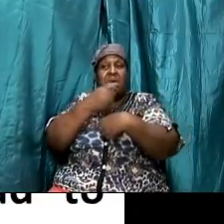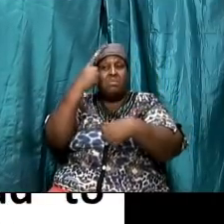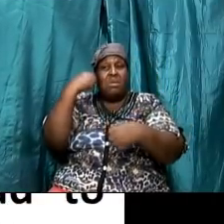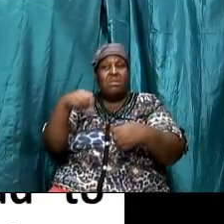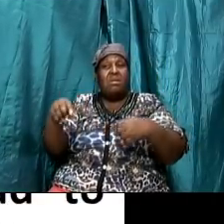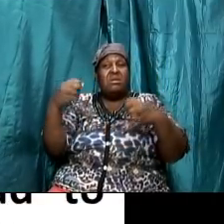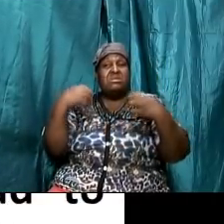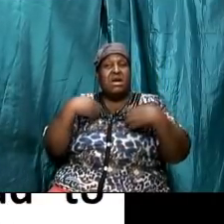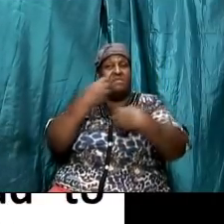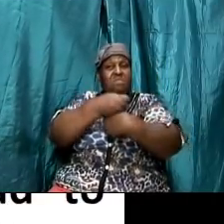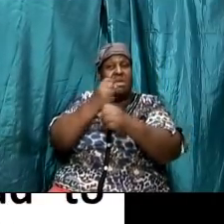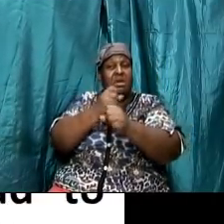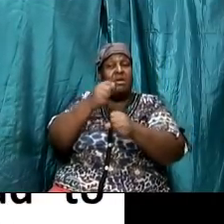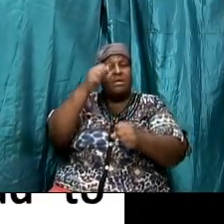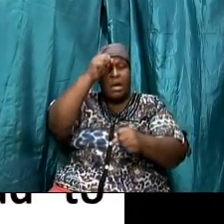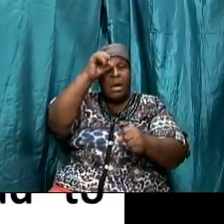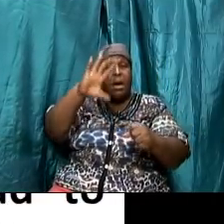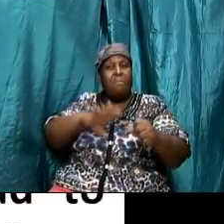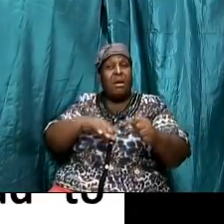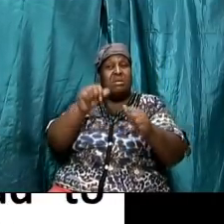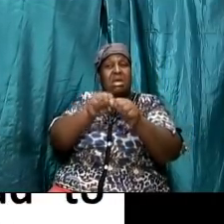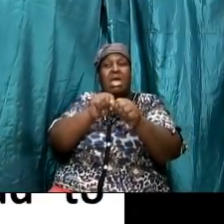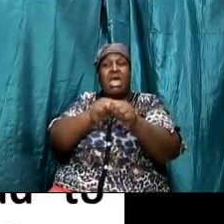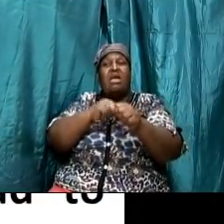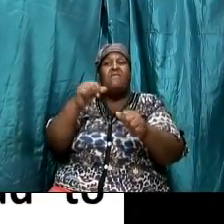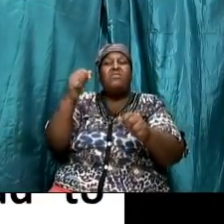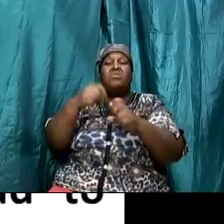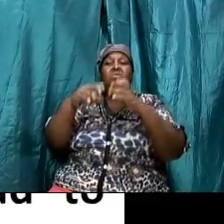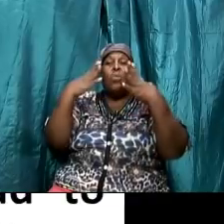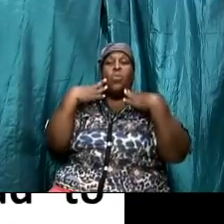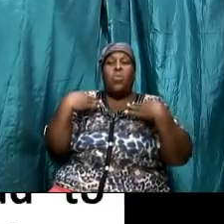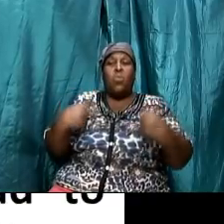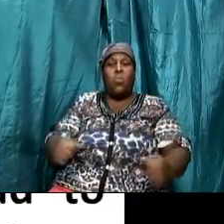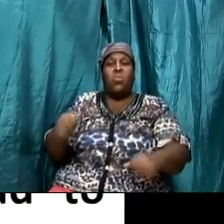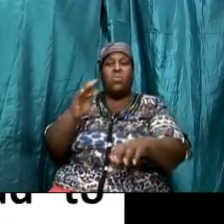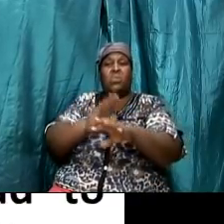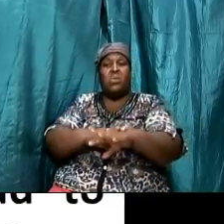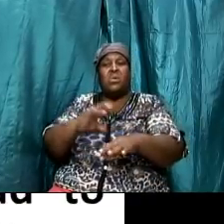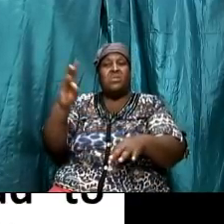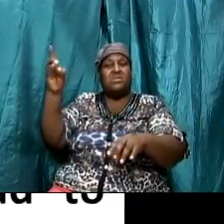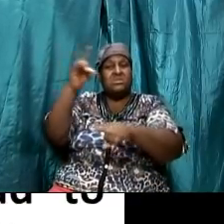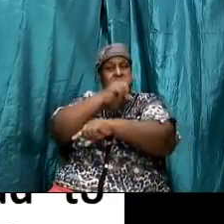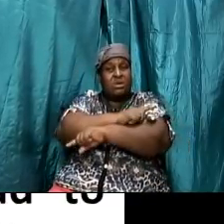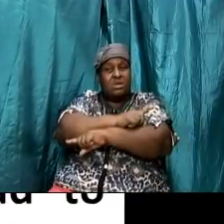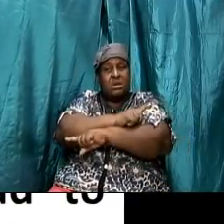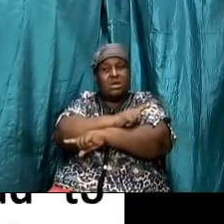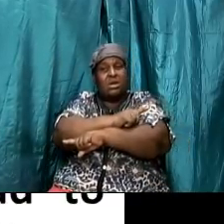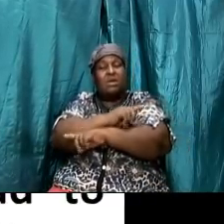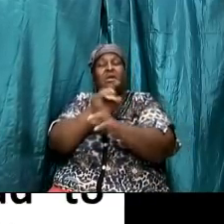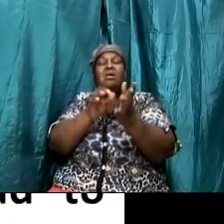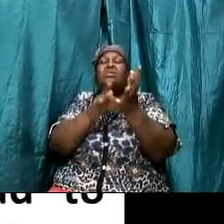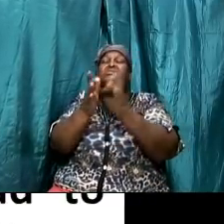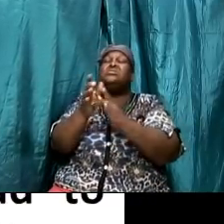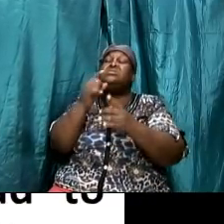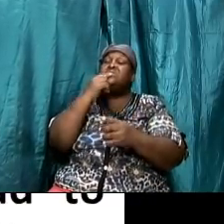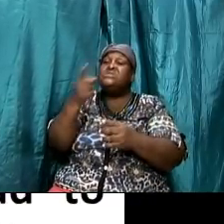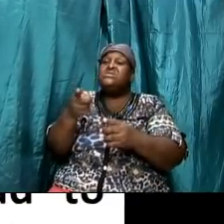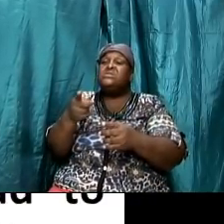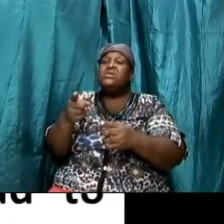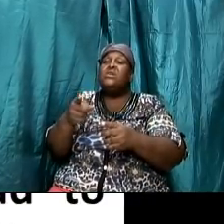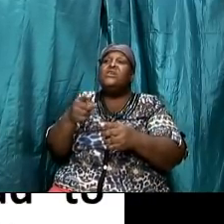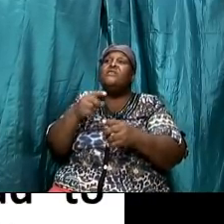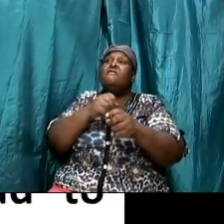in other words jesus is comparing what he did and saying that what i did is far